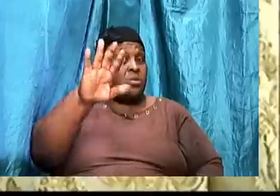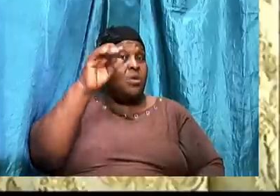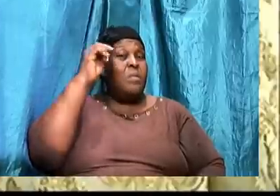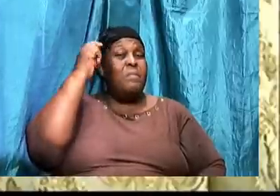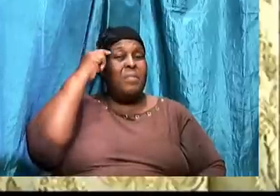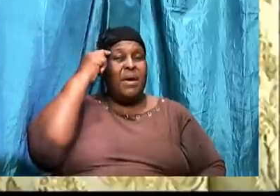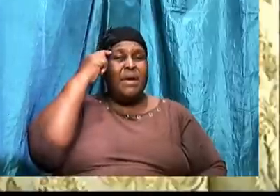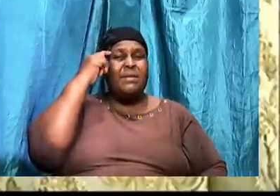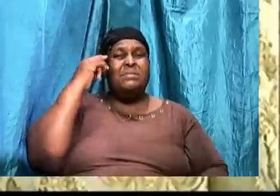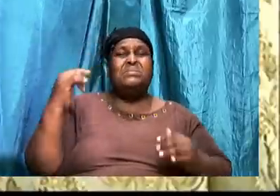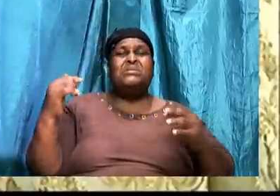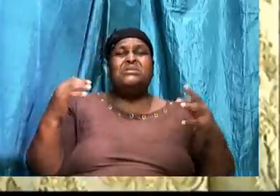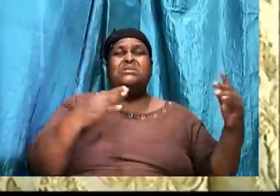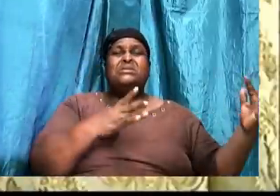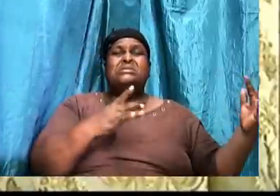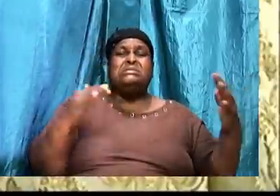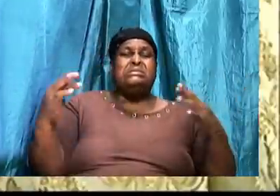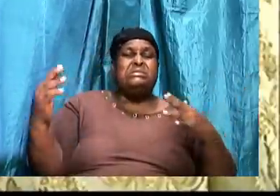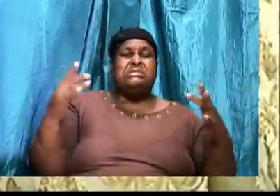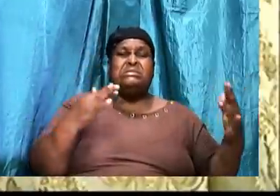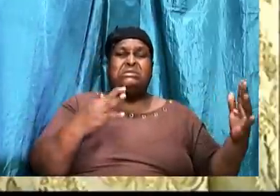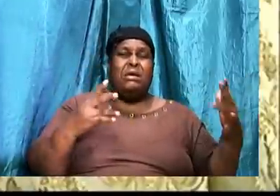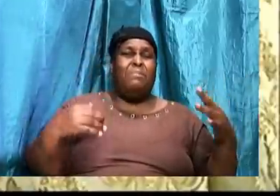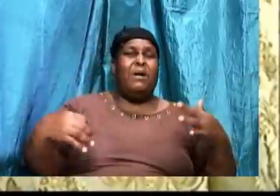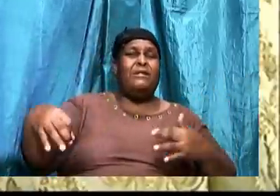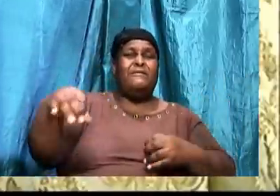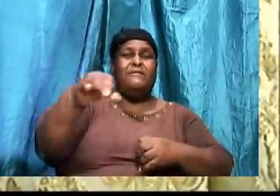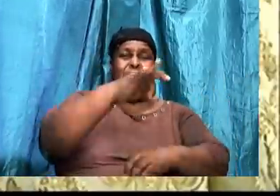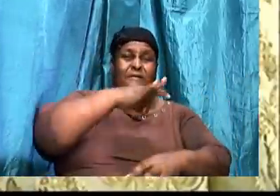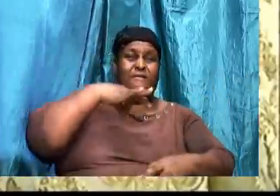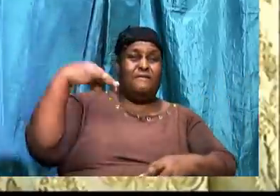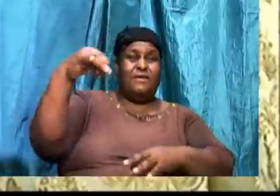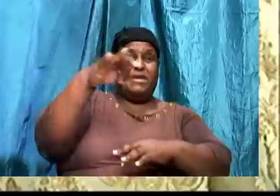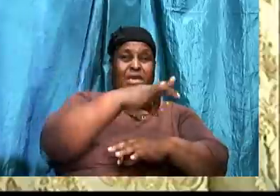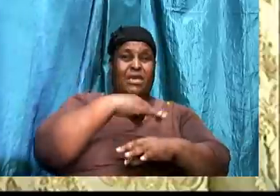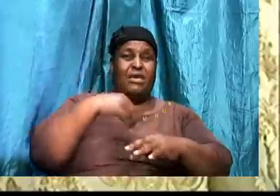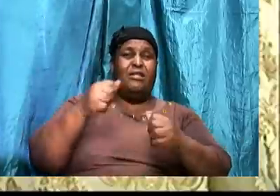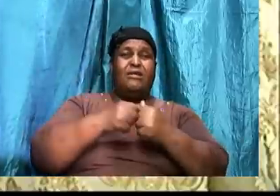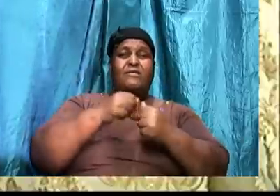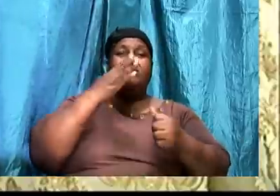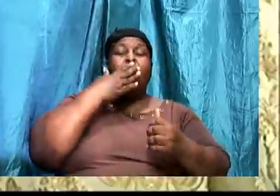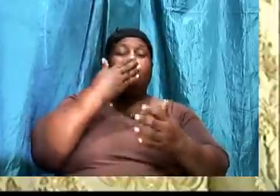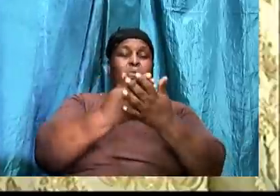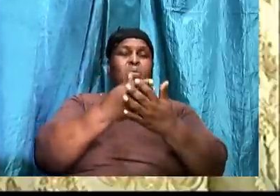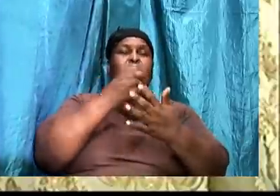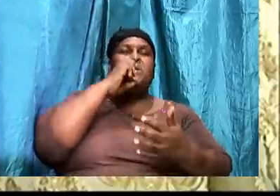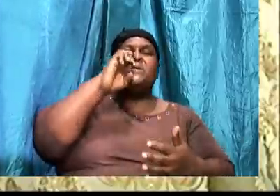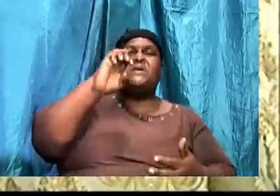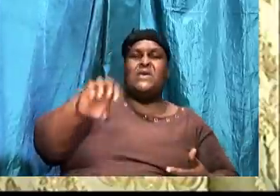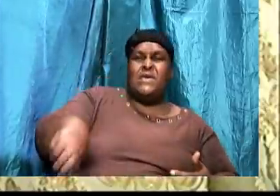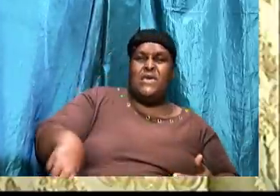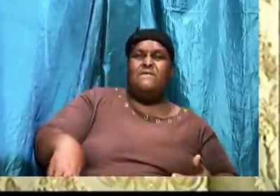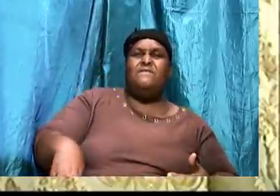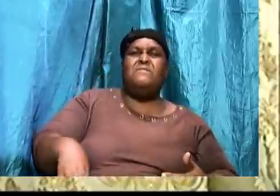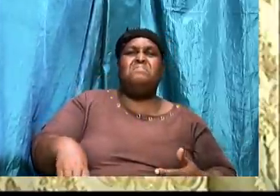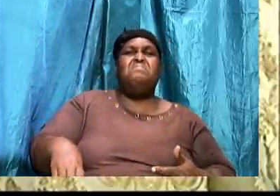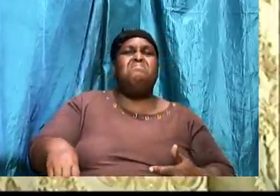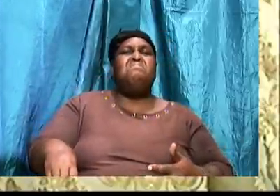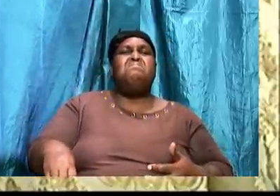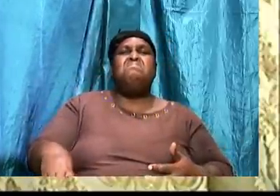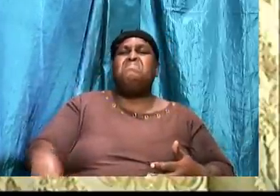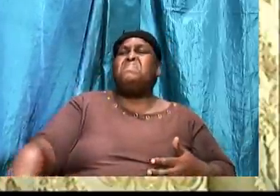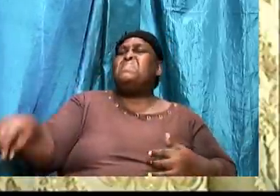There is a battleground of good and evil that takes place in your mind. Day in, day out, there is a battle.